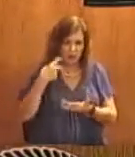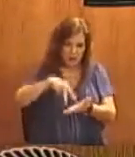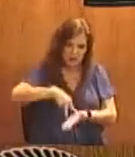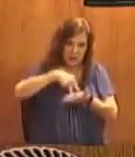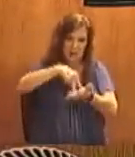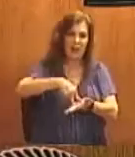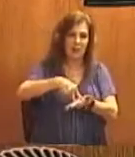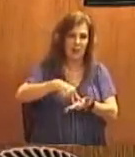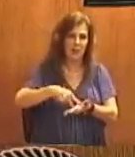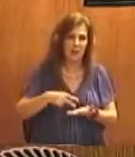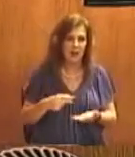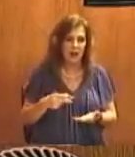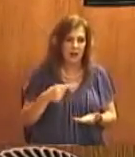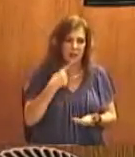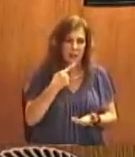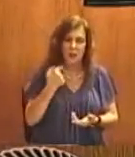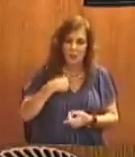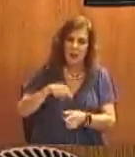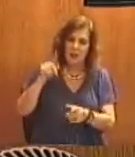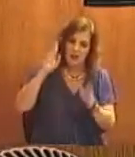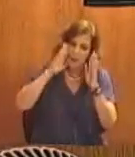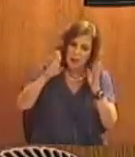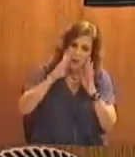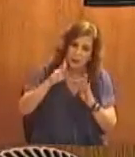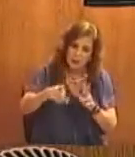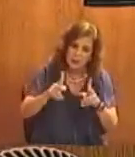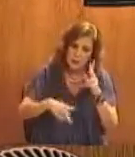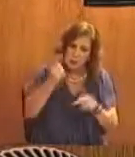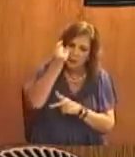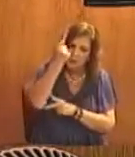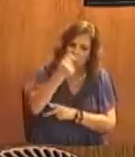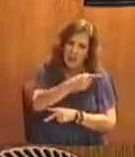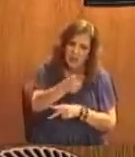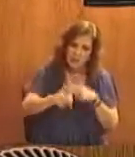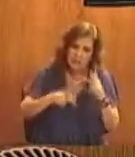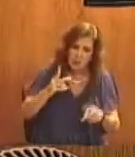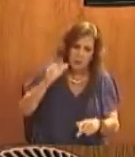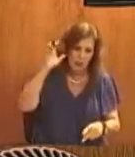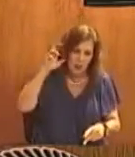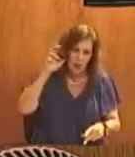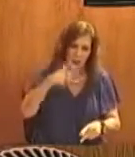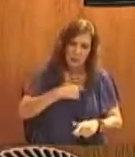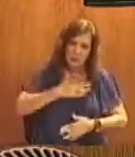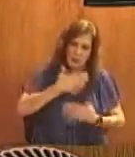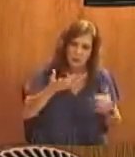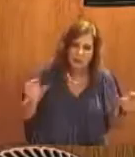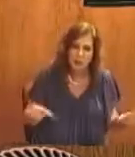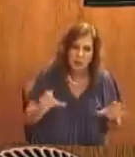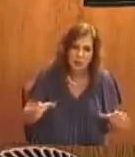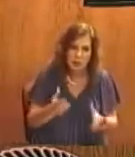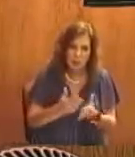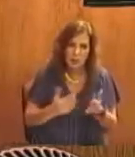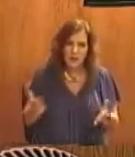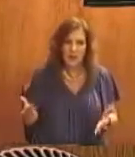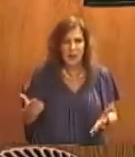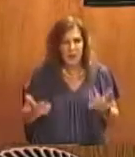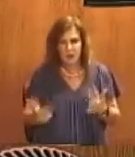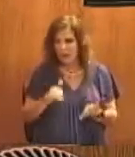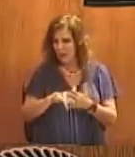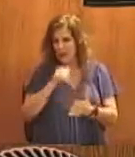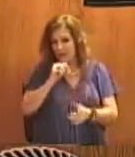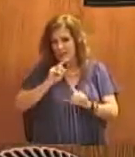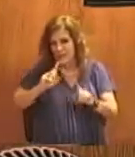something and say we hear these people we understand these people and we are willing to do something this may not be the answer